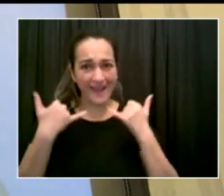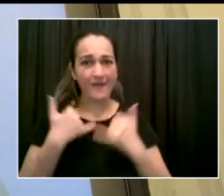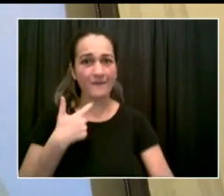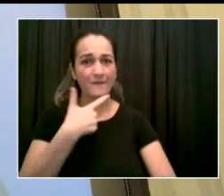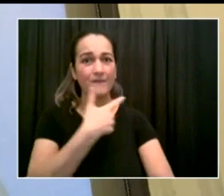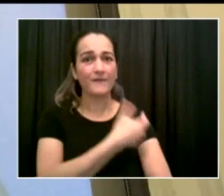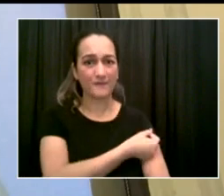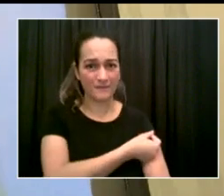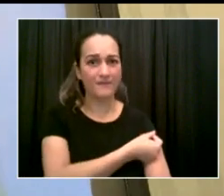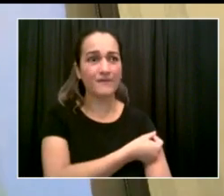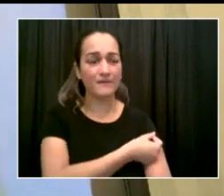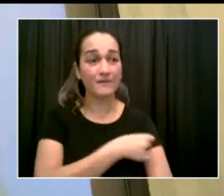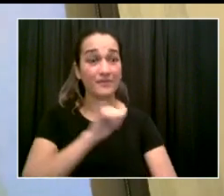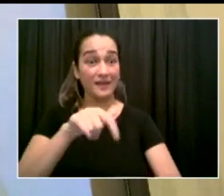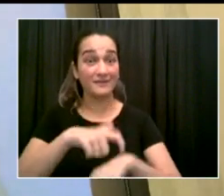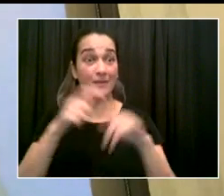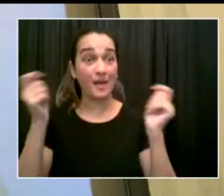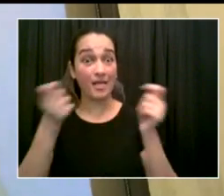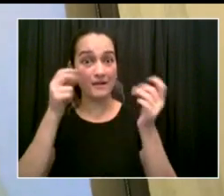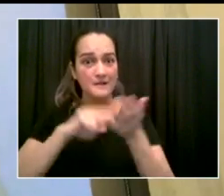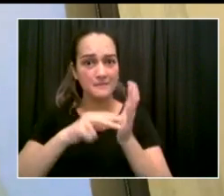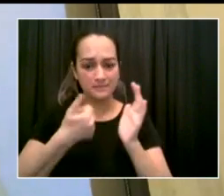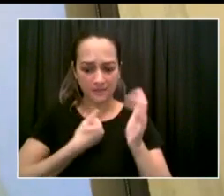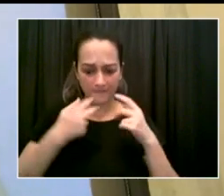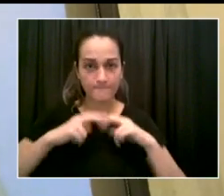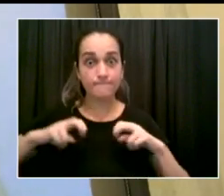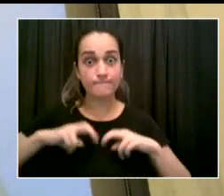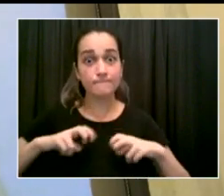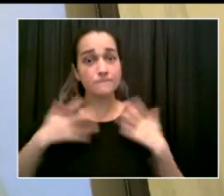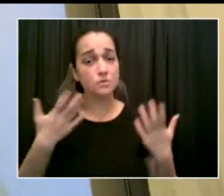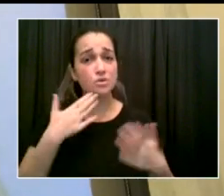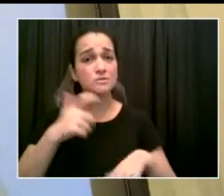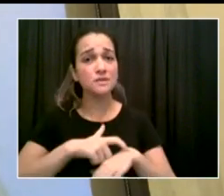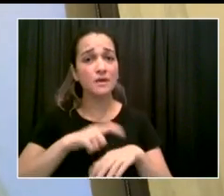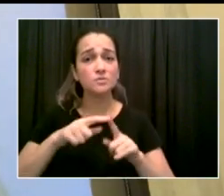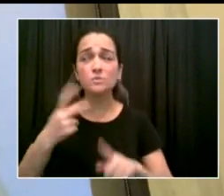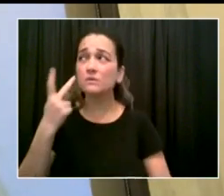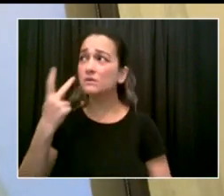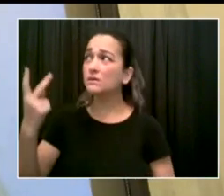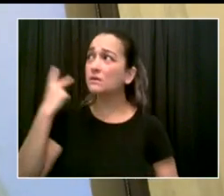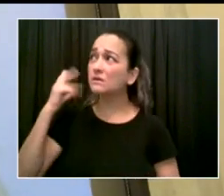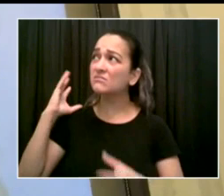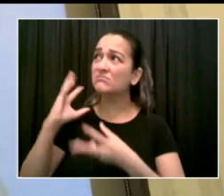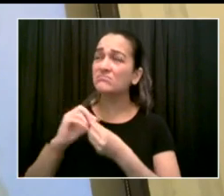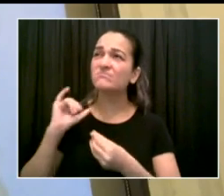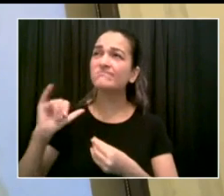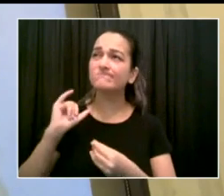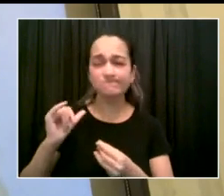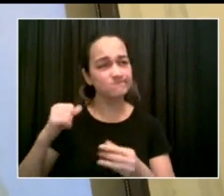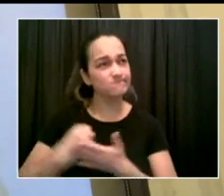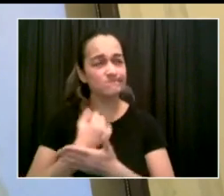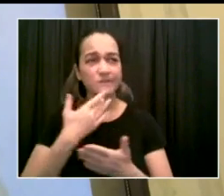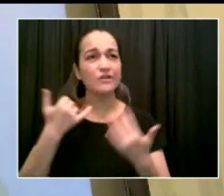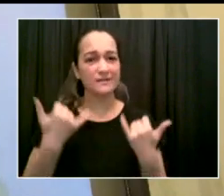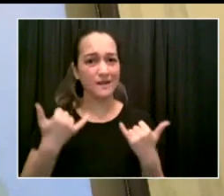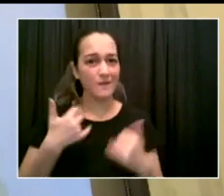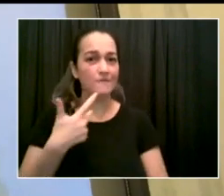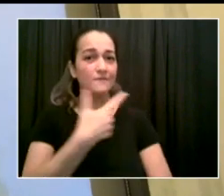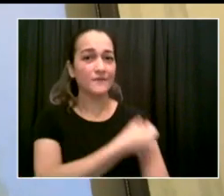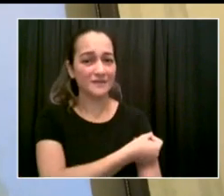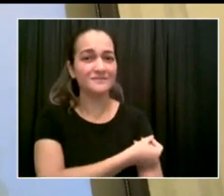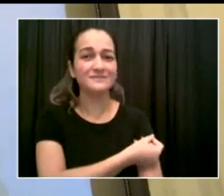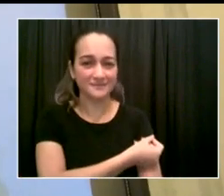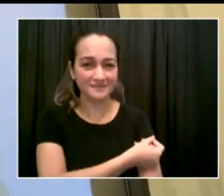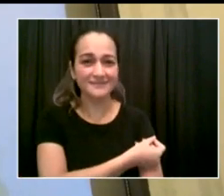have to do so much because we as faith leaders, we believe in the sacredness of life and therefore we believe in the